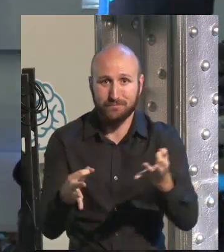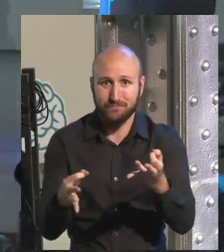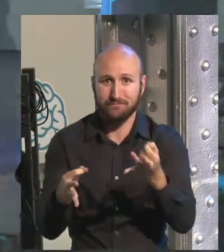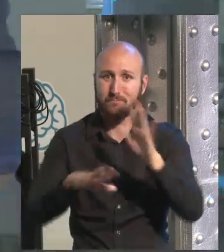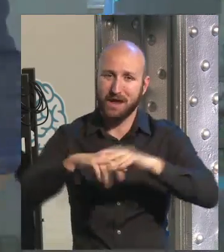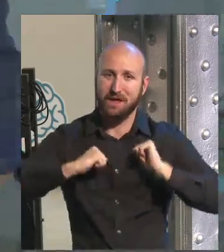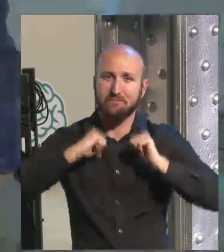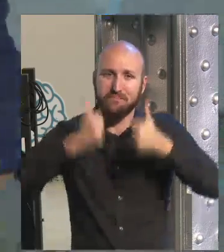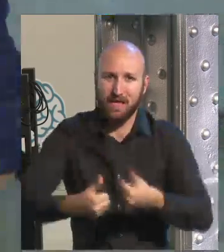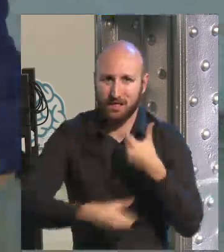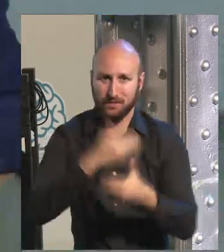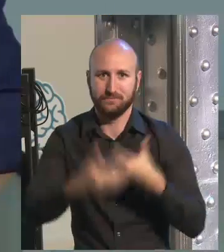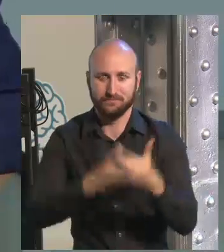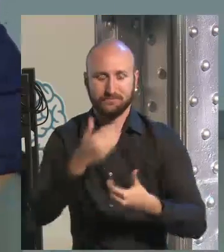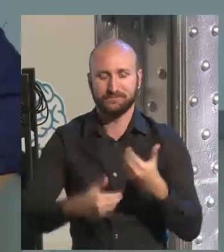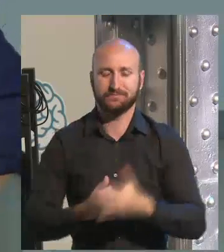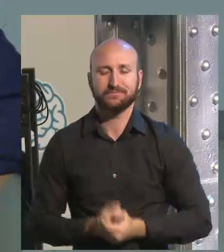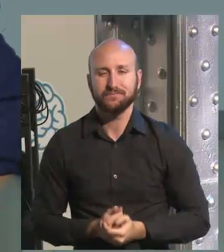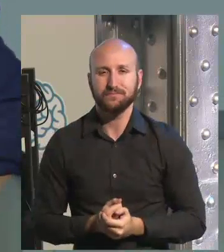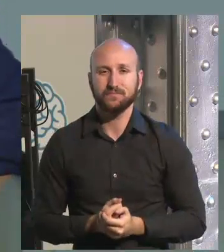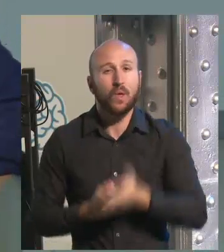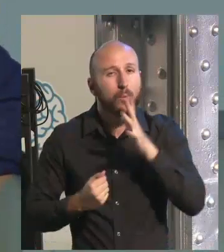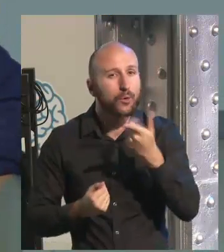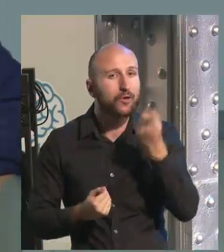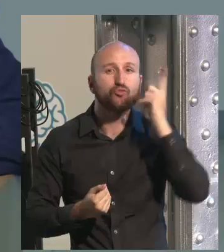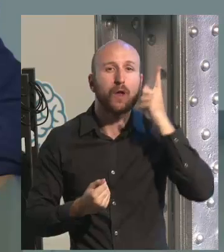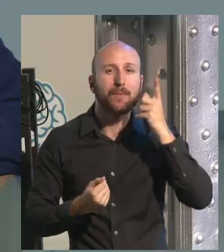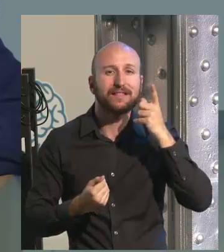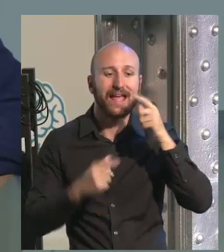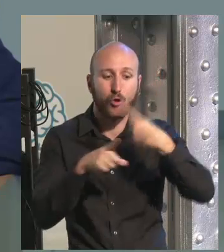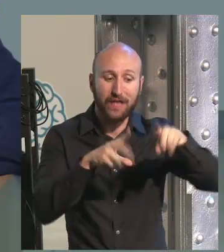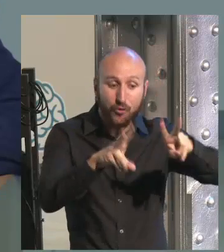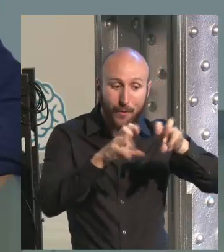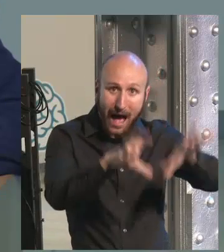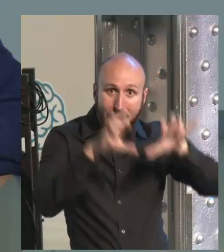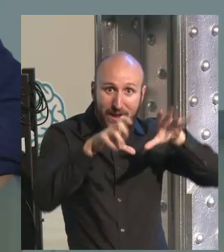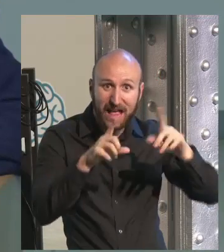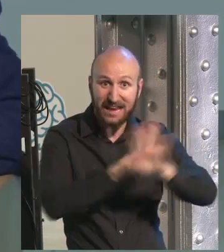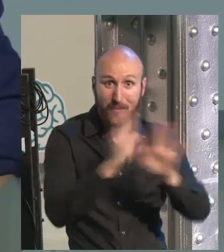do think that now is the moment to start. Because it's not only about learning.